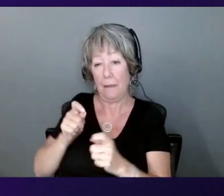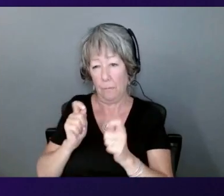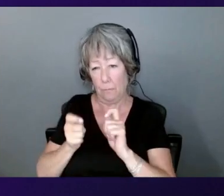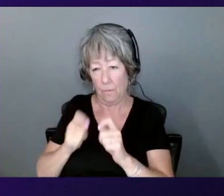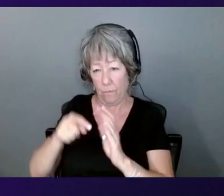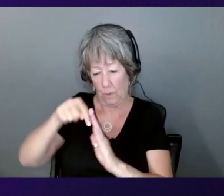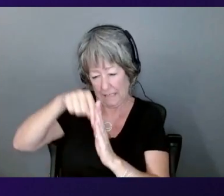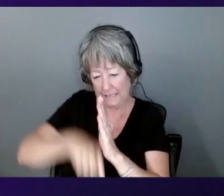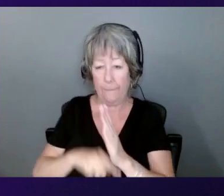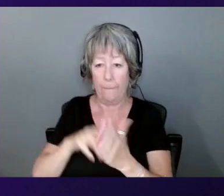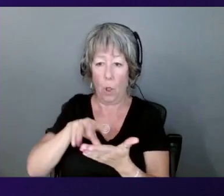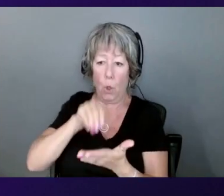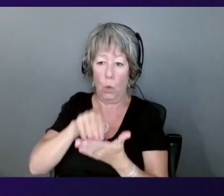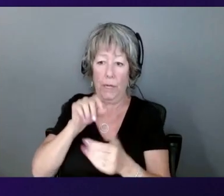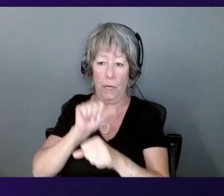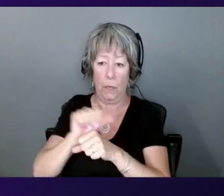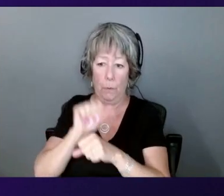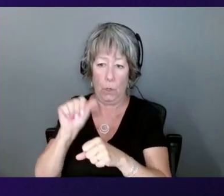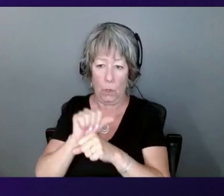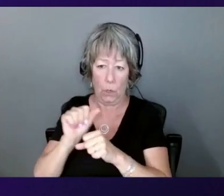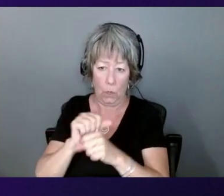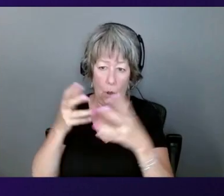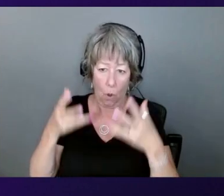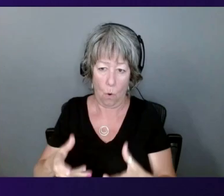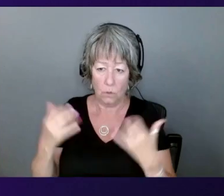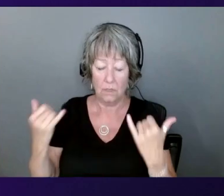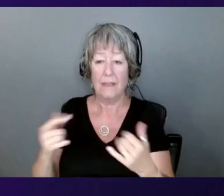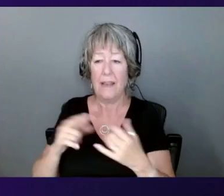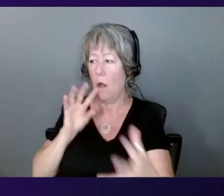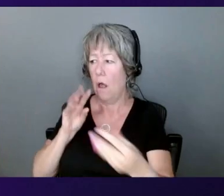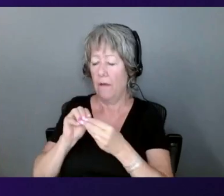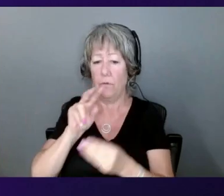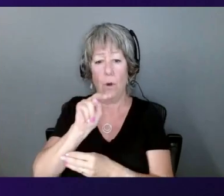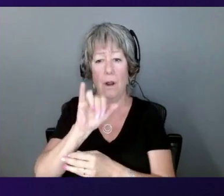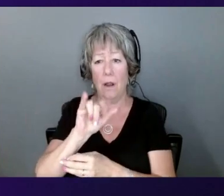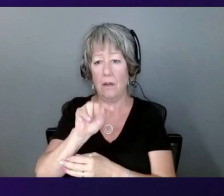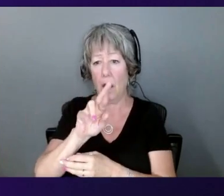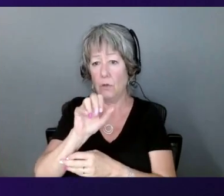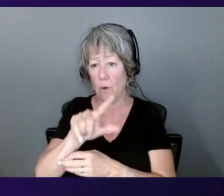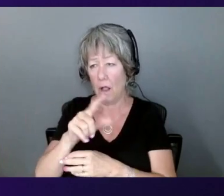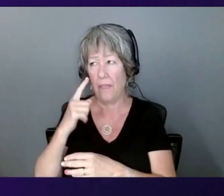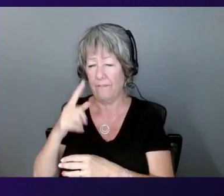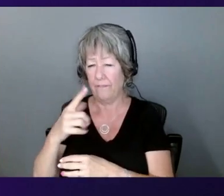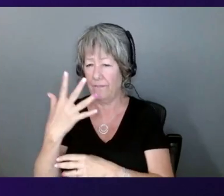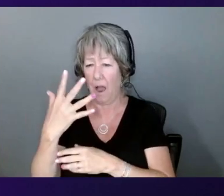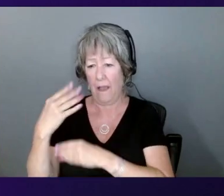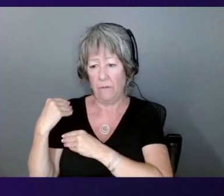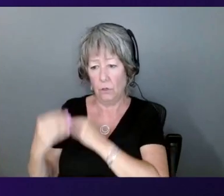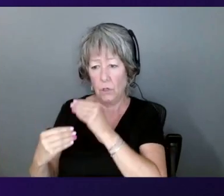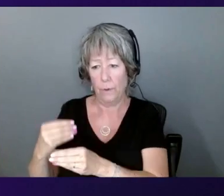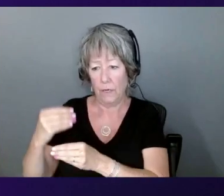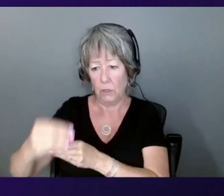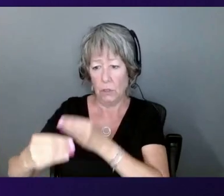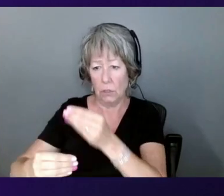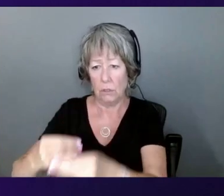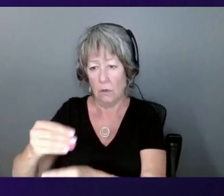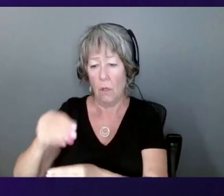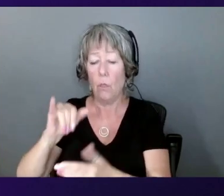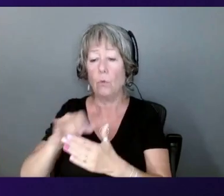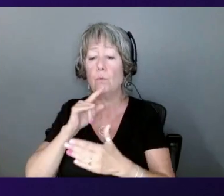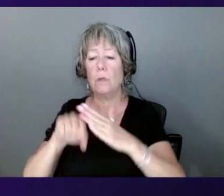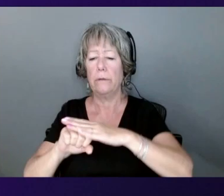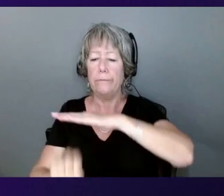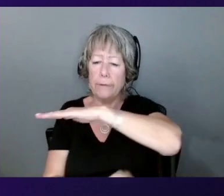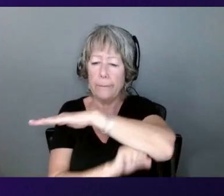workloads. And I think we're at five generations today of nitro, silicon, and cards, which are the fundamental building blocks of